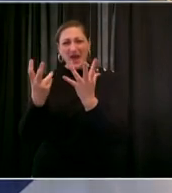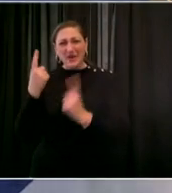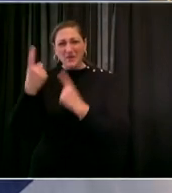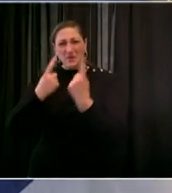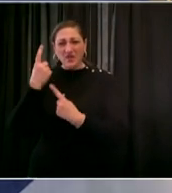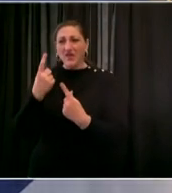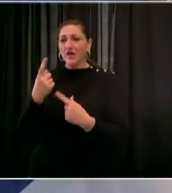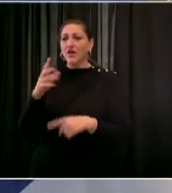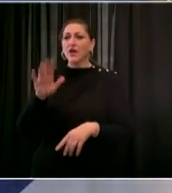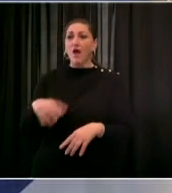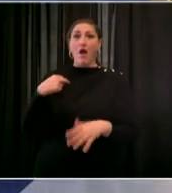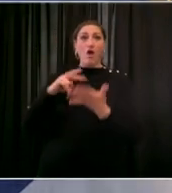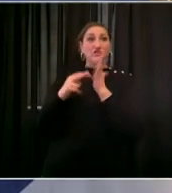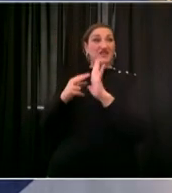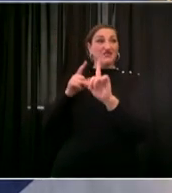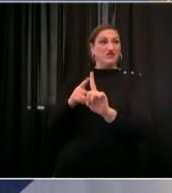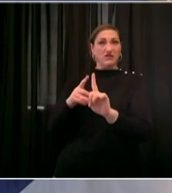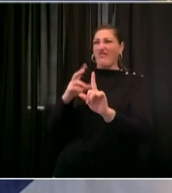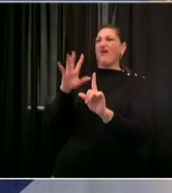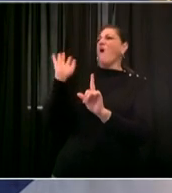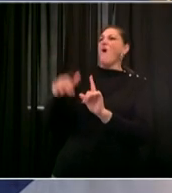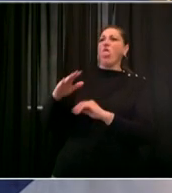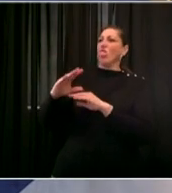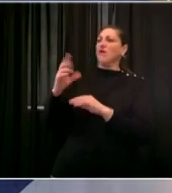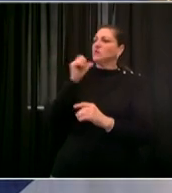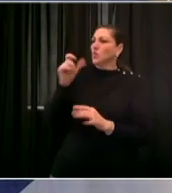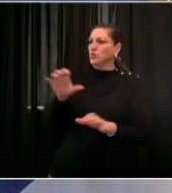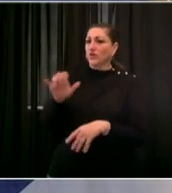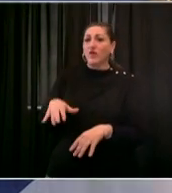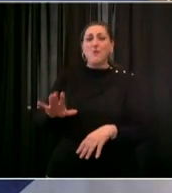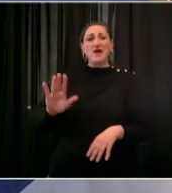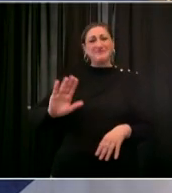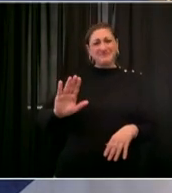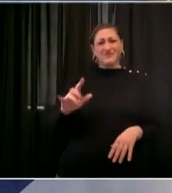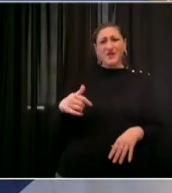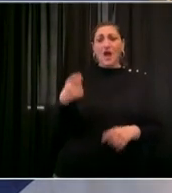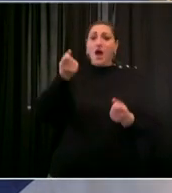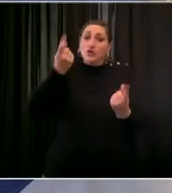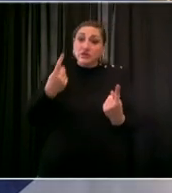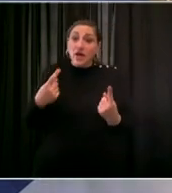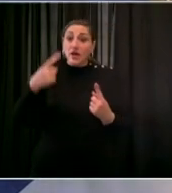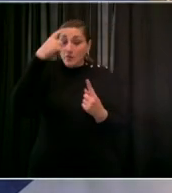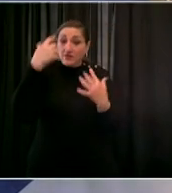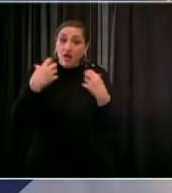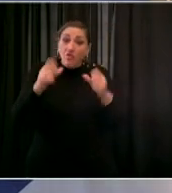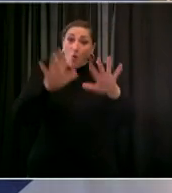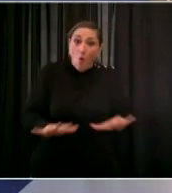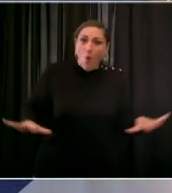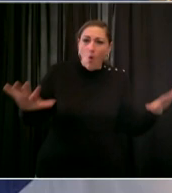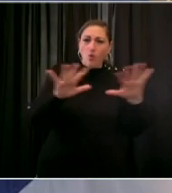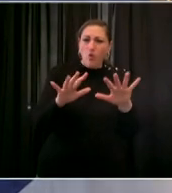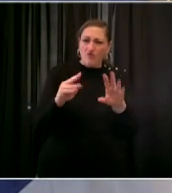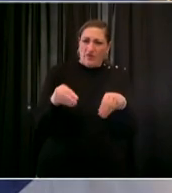intentions it starts with addressing the issues of mental health across the board taking action to treat people